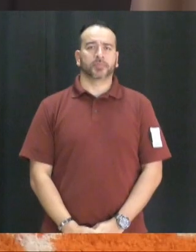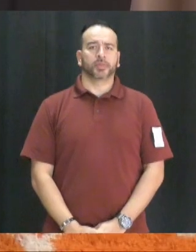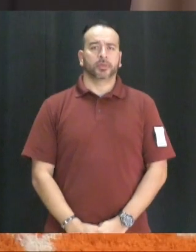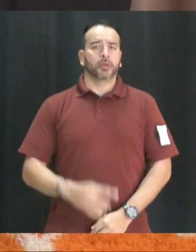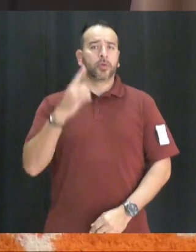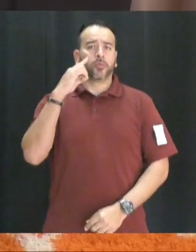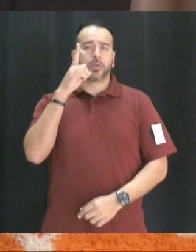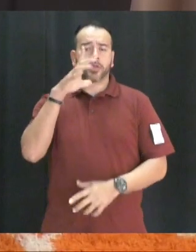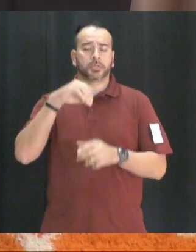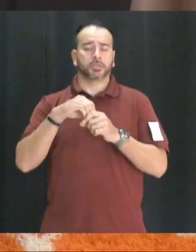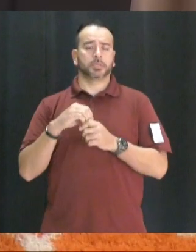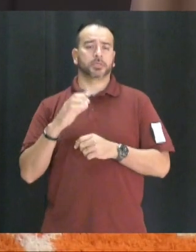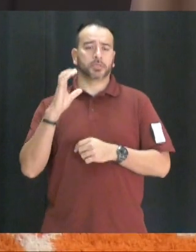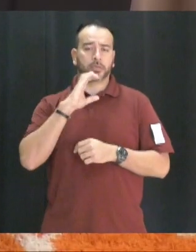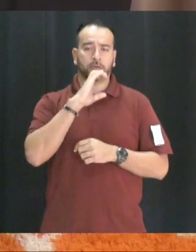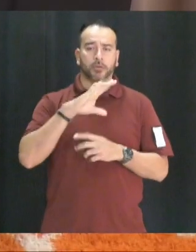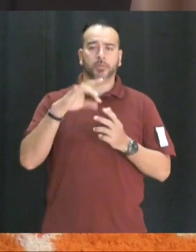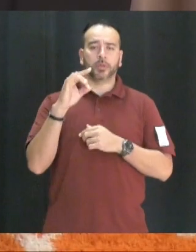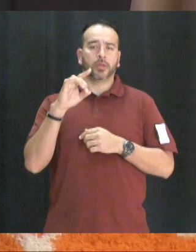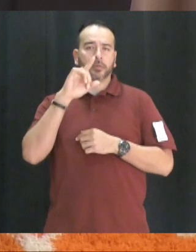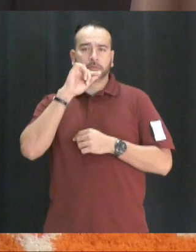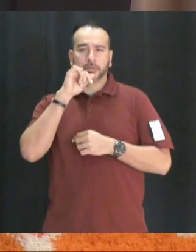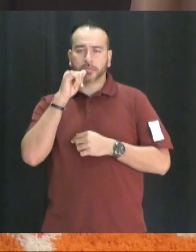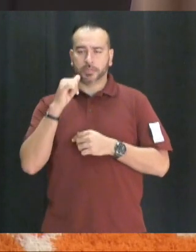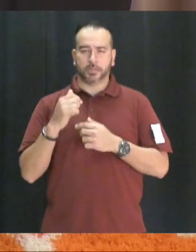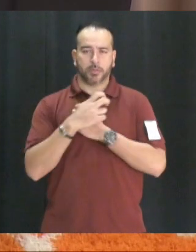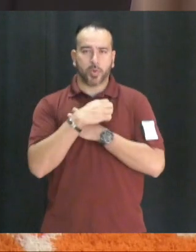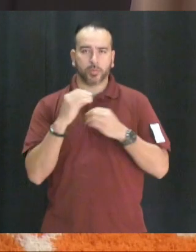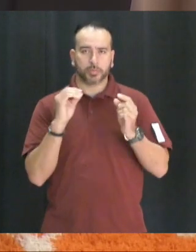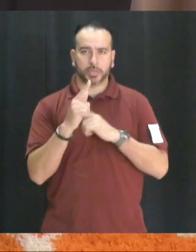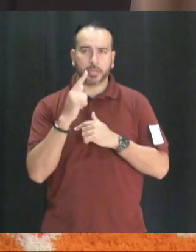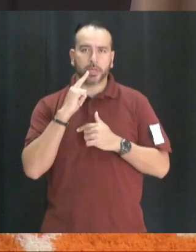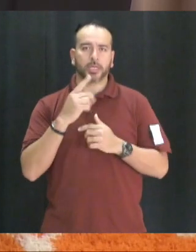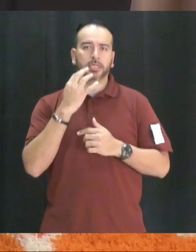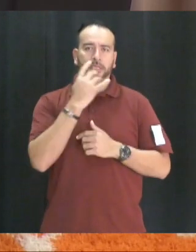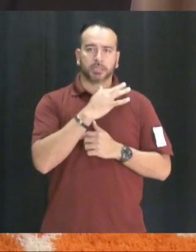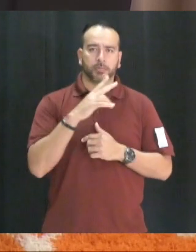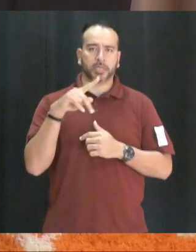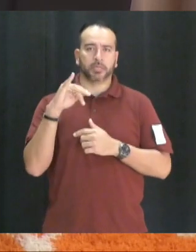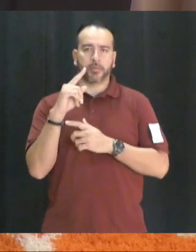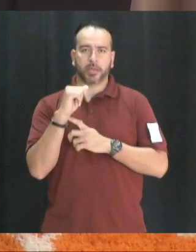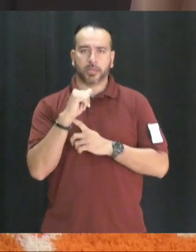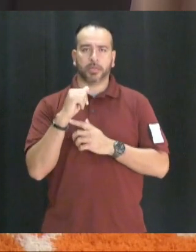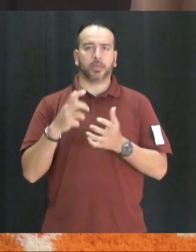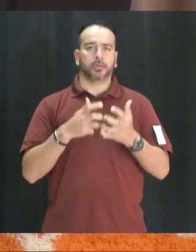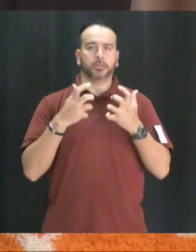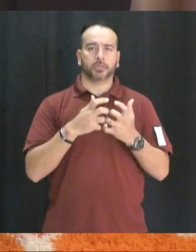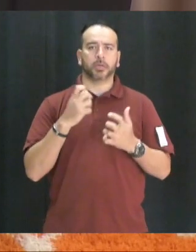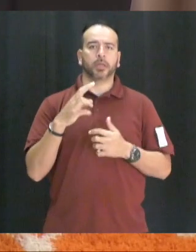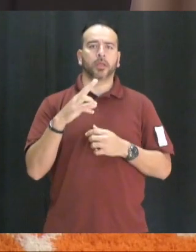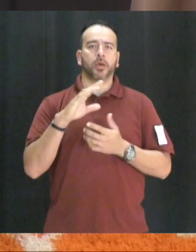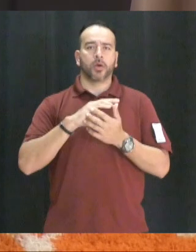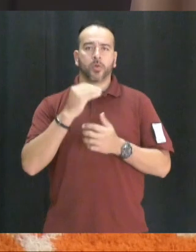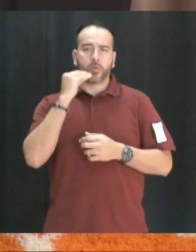For lunch in the cafeteria, you may choose from boneless wings with spicy dipping sauce, grilled chicken fajita salad with flatbread, or homemade cheese or